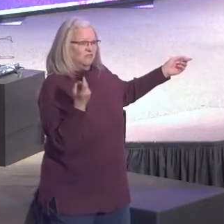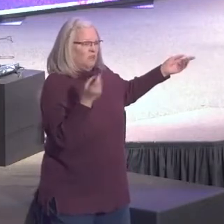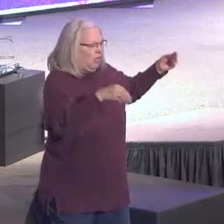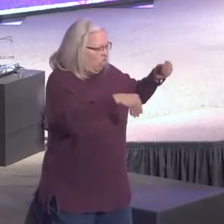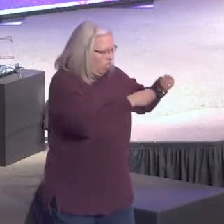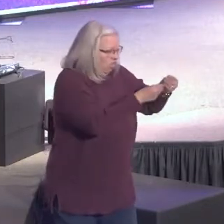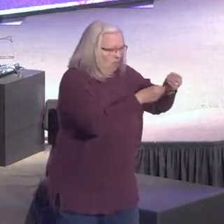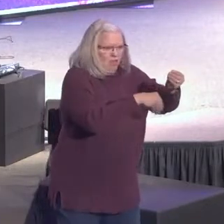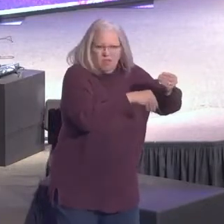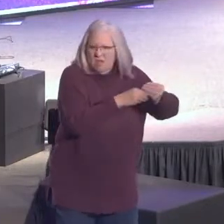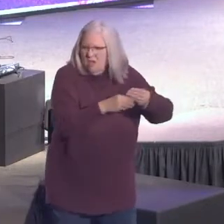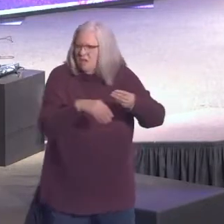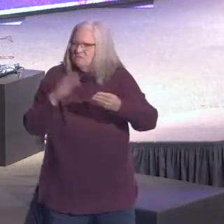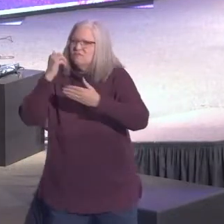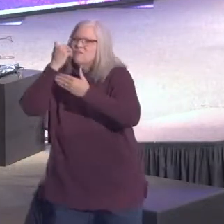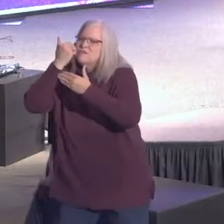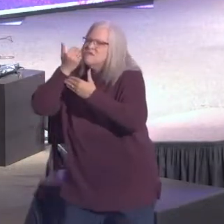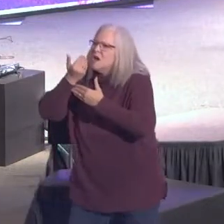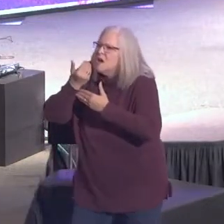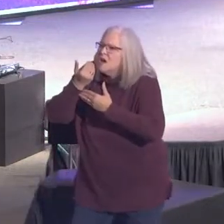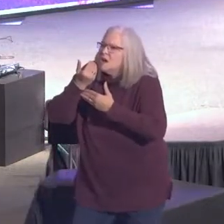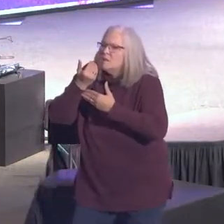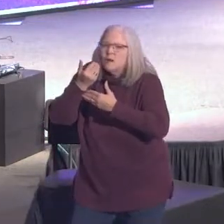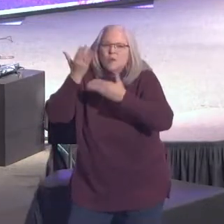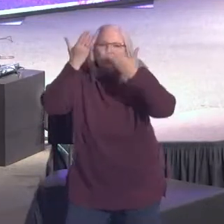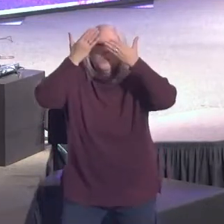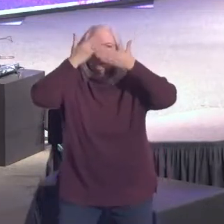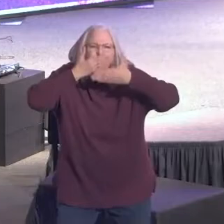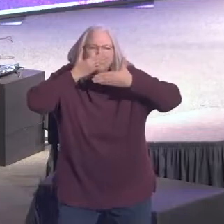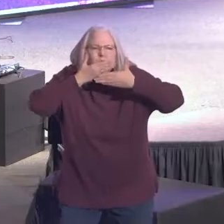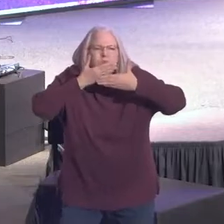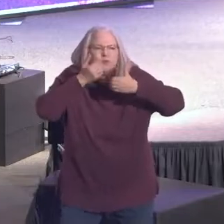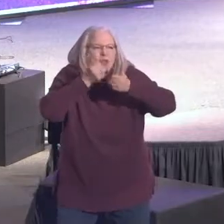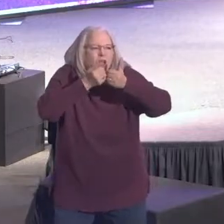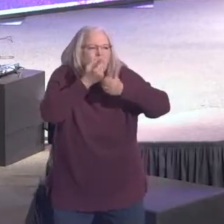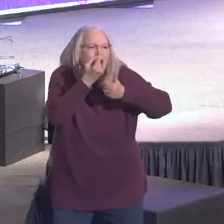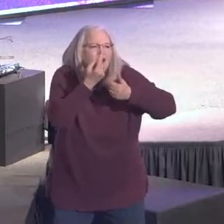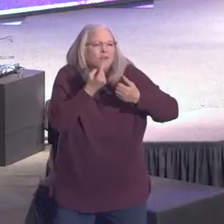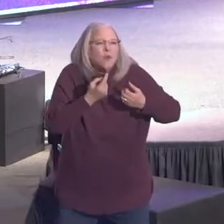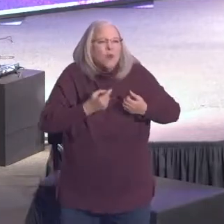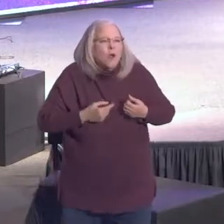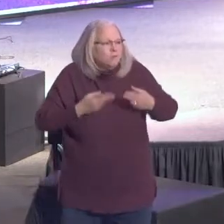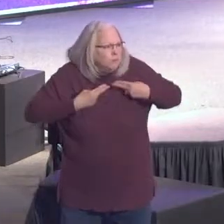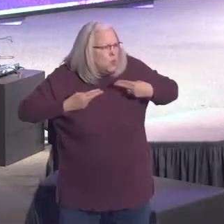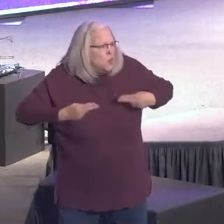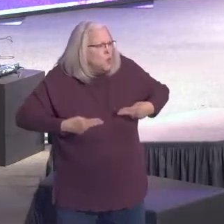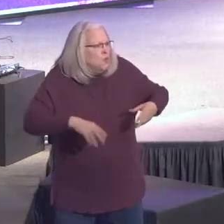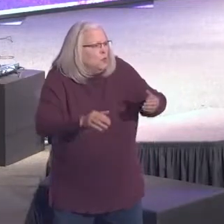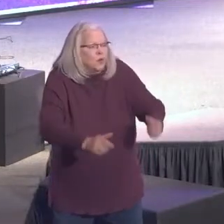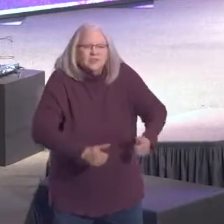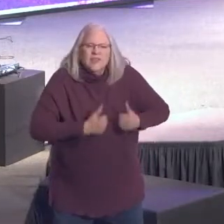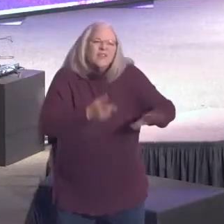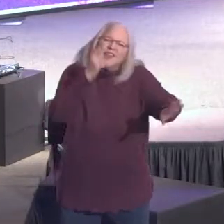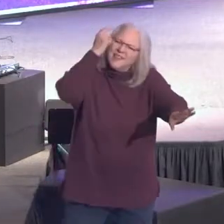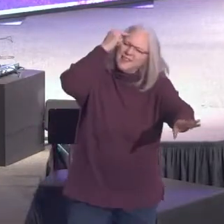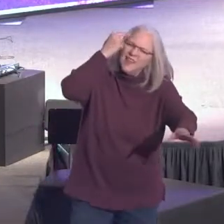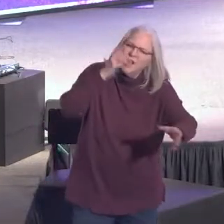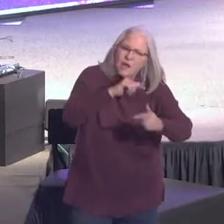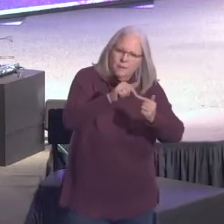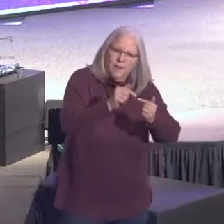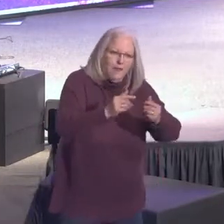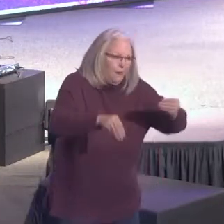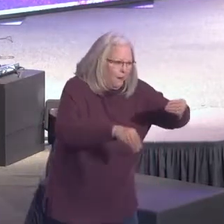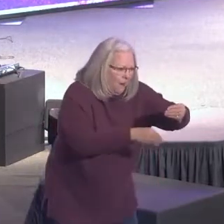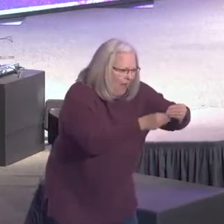add to that the shame and the darkness of every human being who has ever lived. I mean, think about how this piles